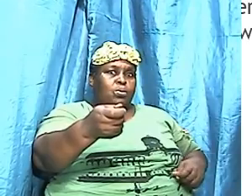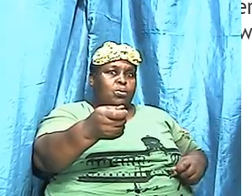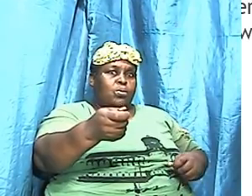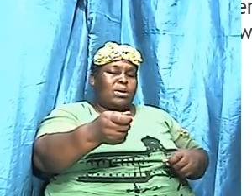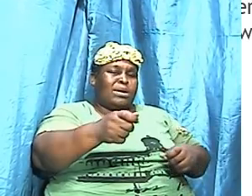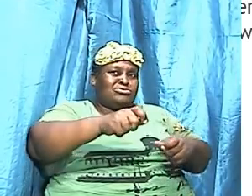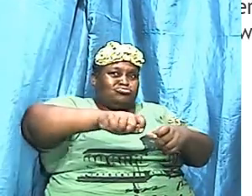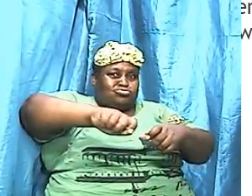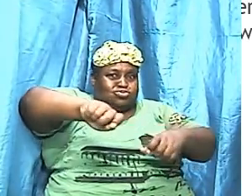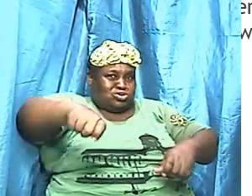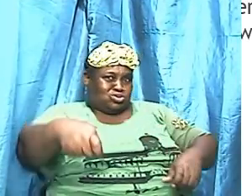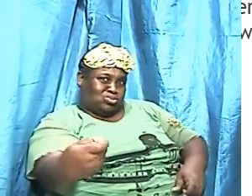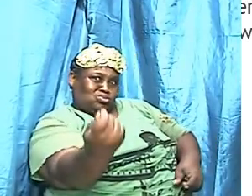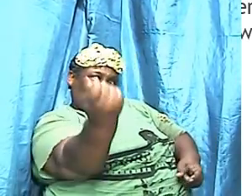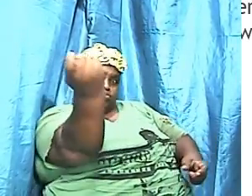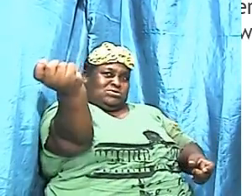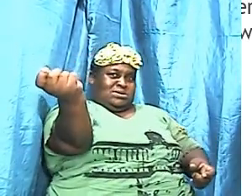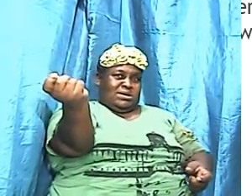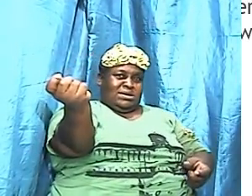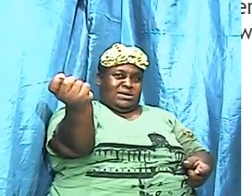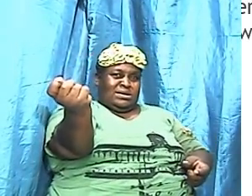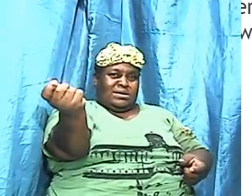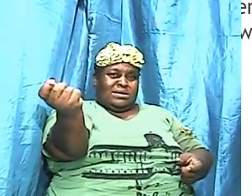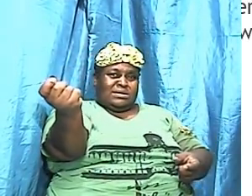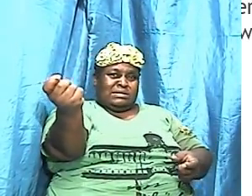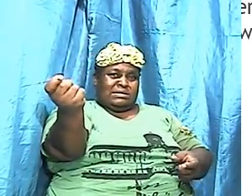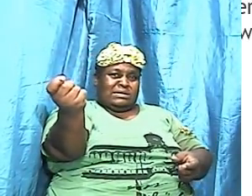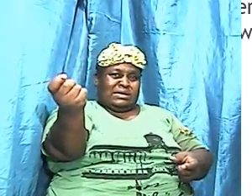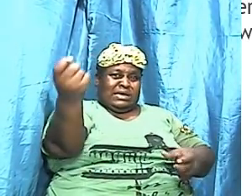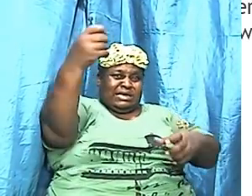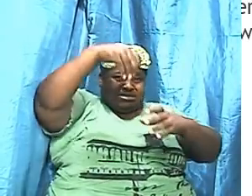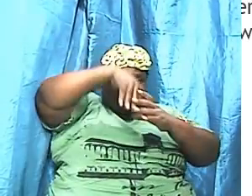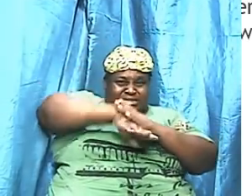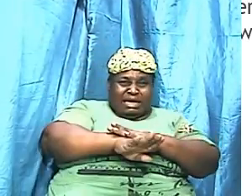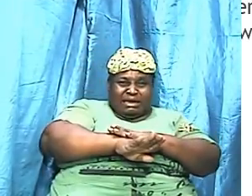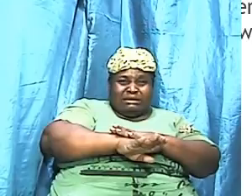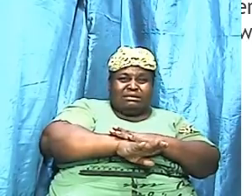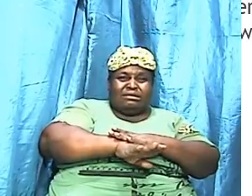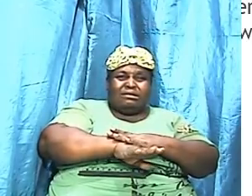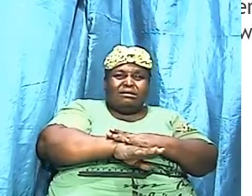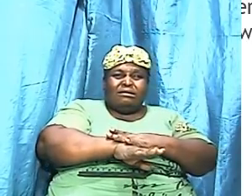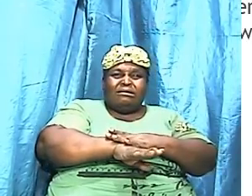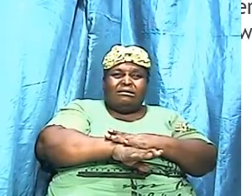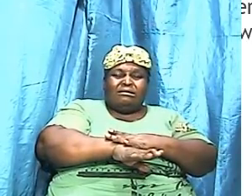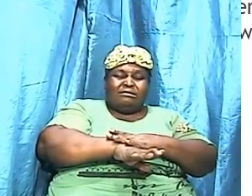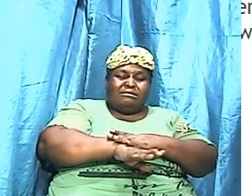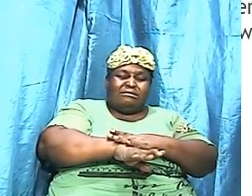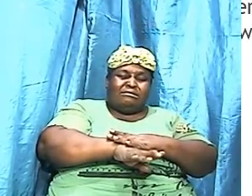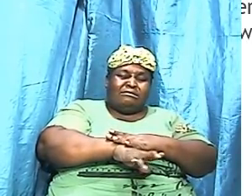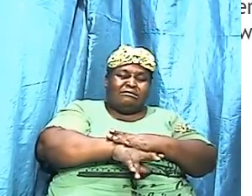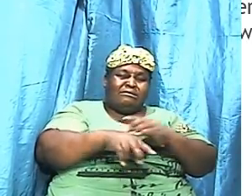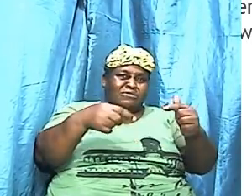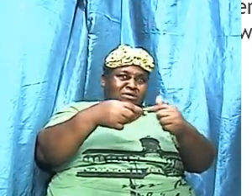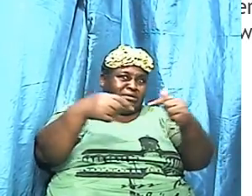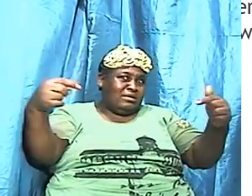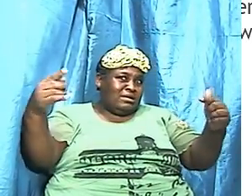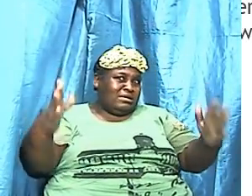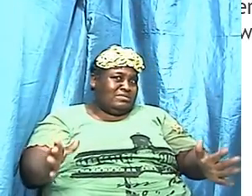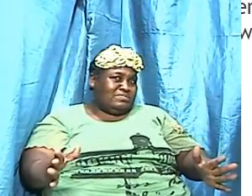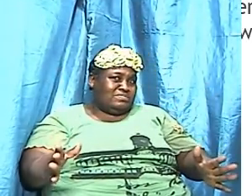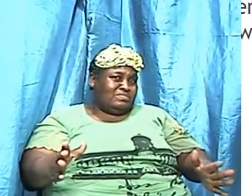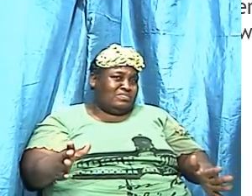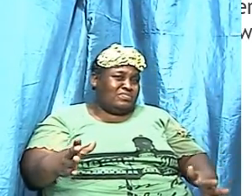the inside, the intestines of the enemy. Now, like I said last week, it sounds